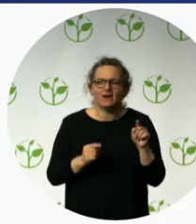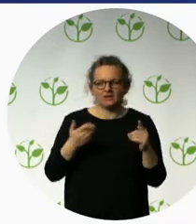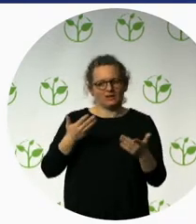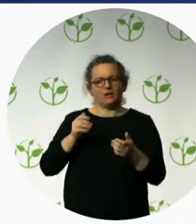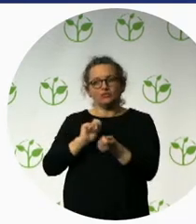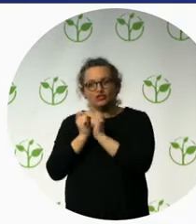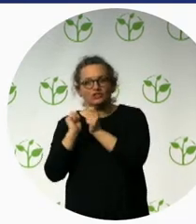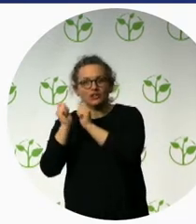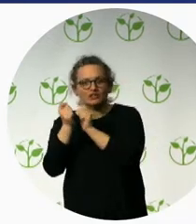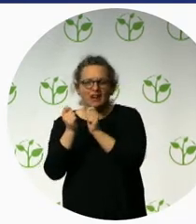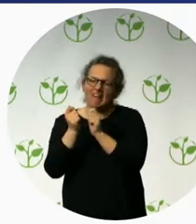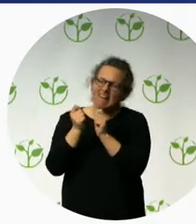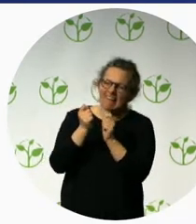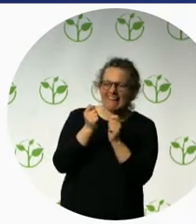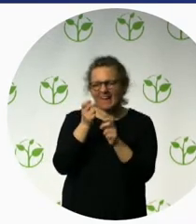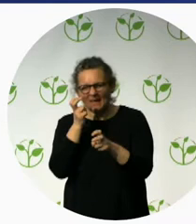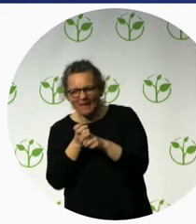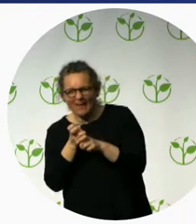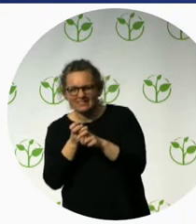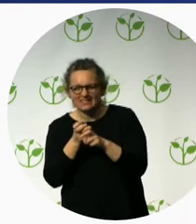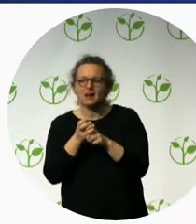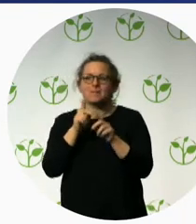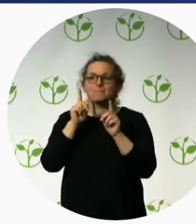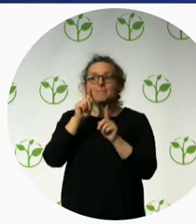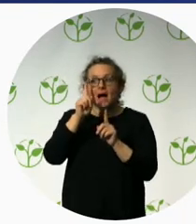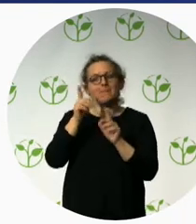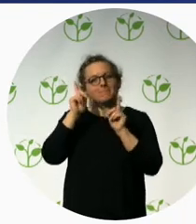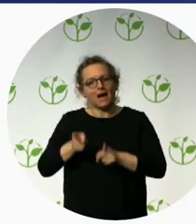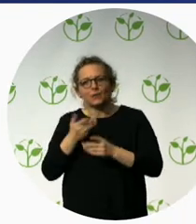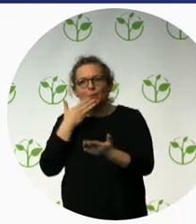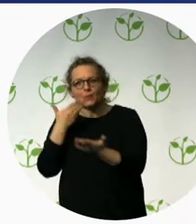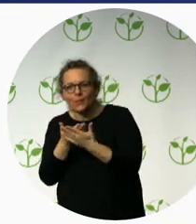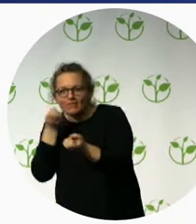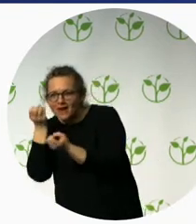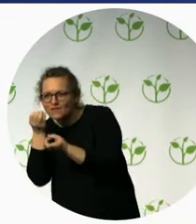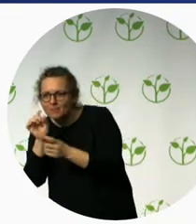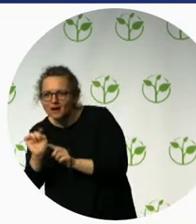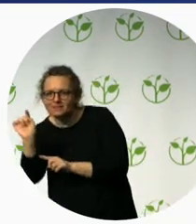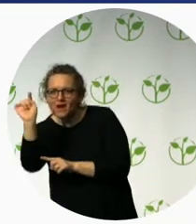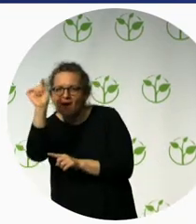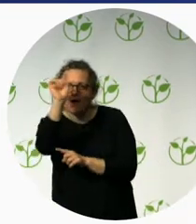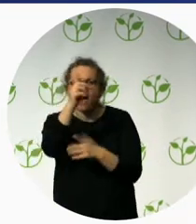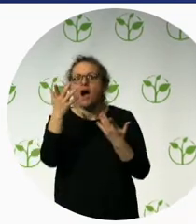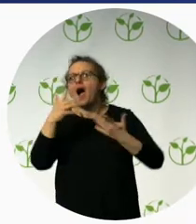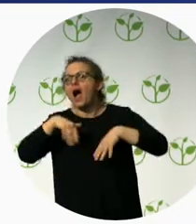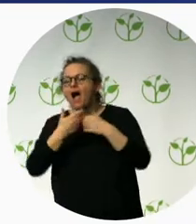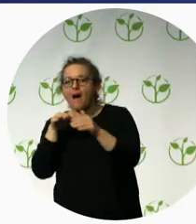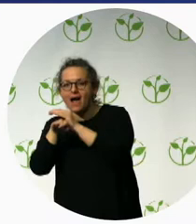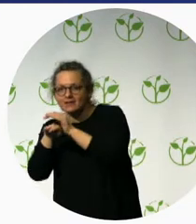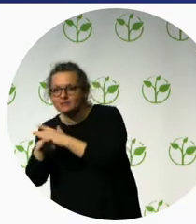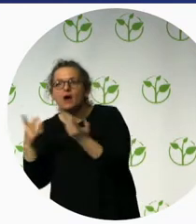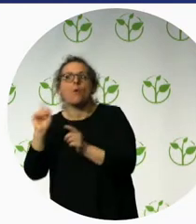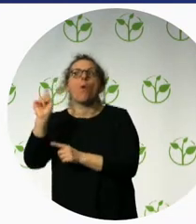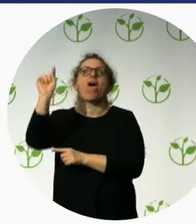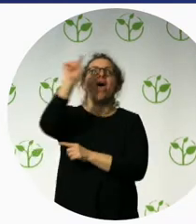have good information, well-qualified information about the accessibility and develop. For those of you who are